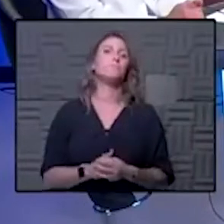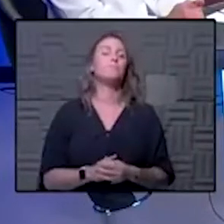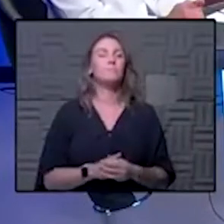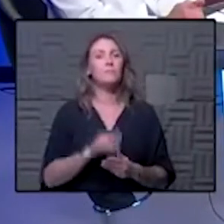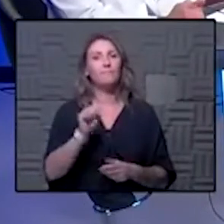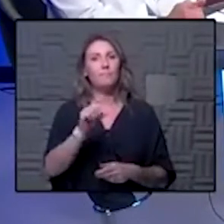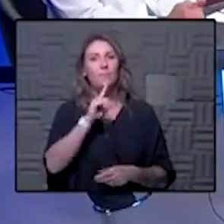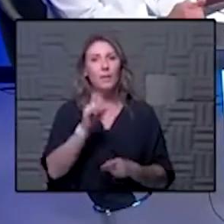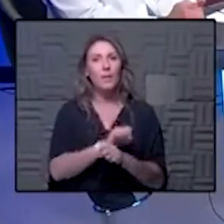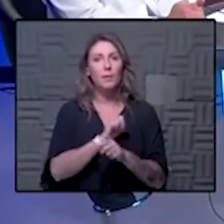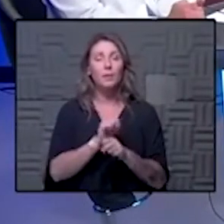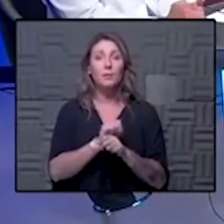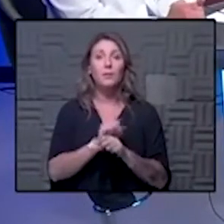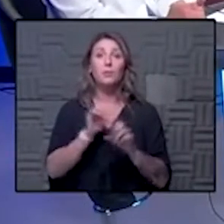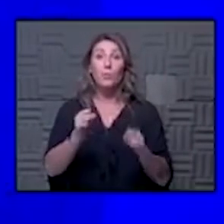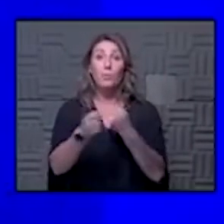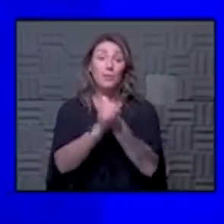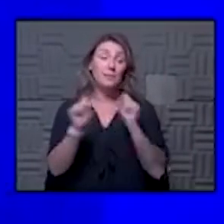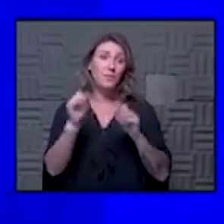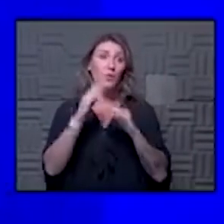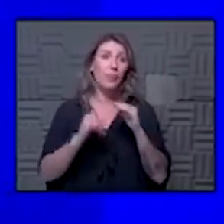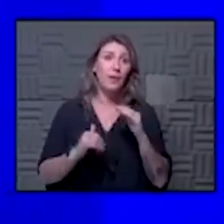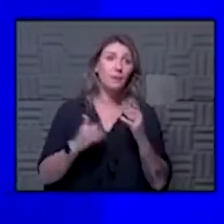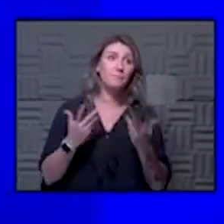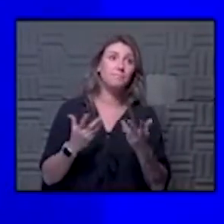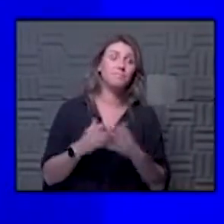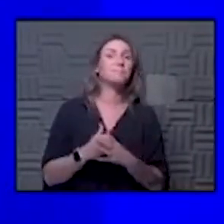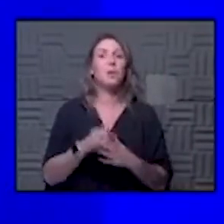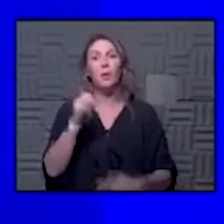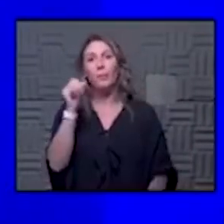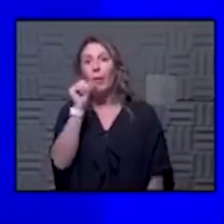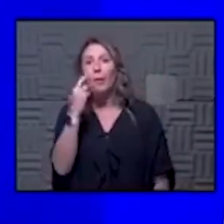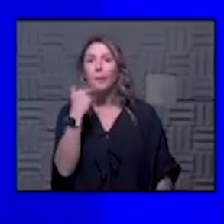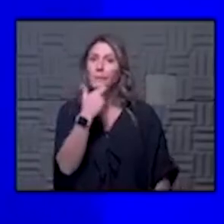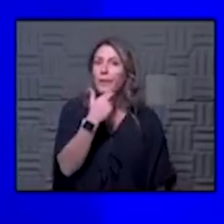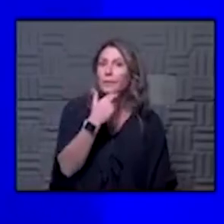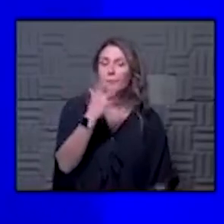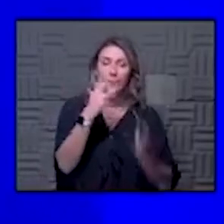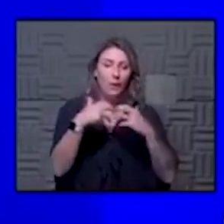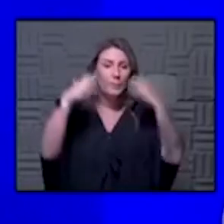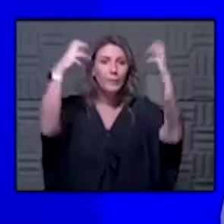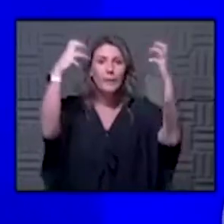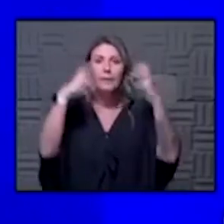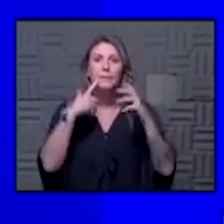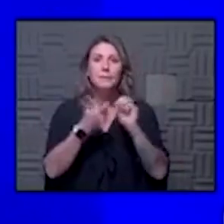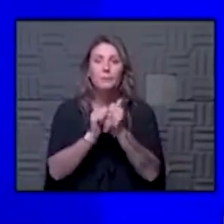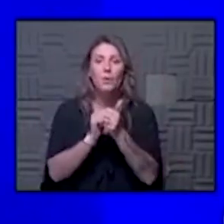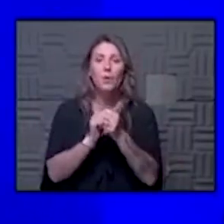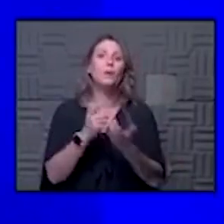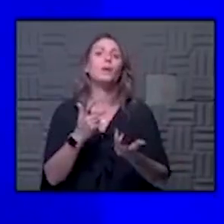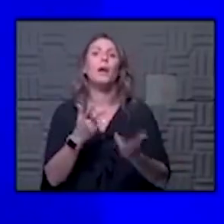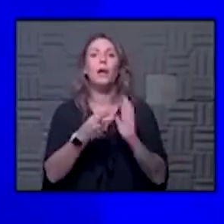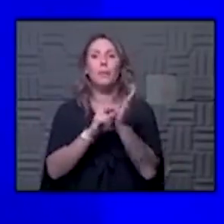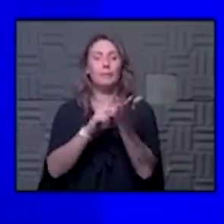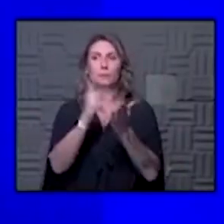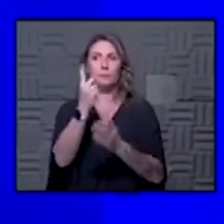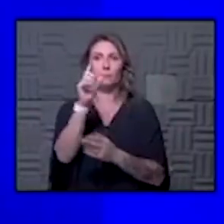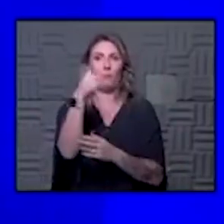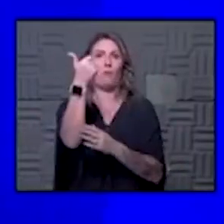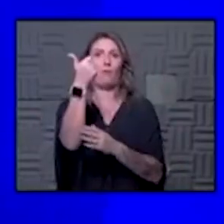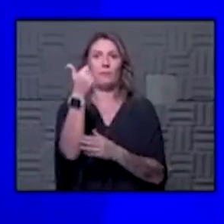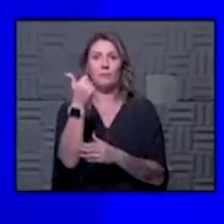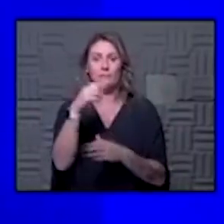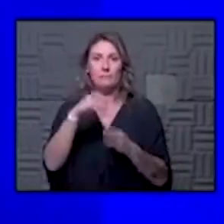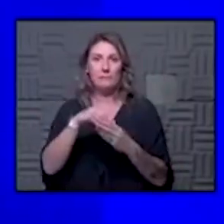it's probably safer than a bar you know an arena a bar or restaurant an arena i mean just somewhere else in that